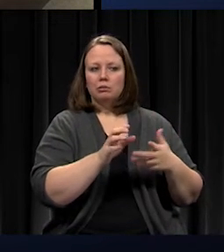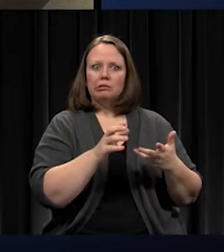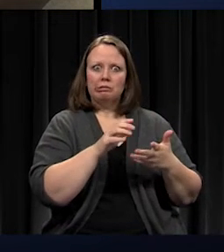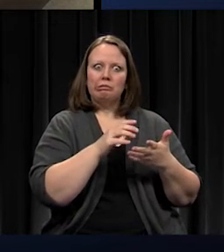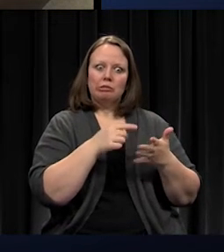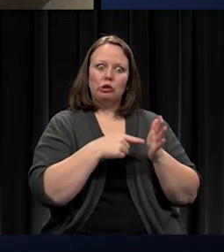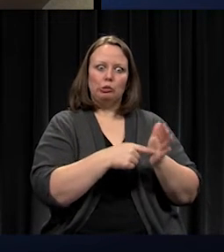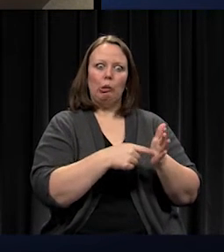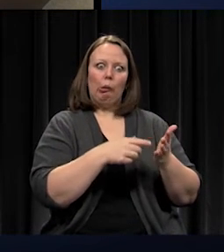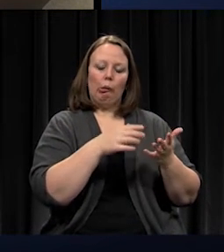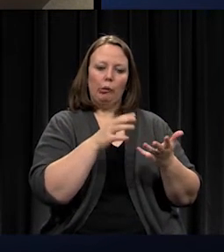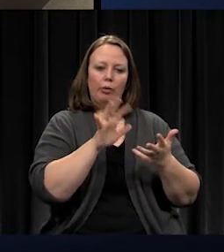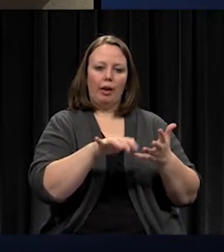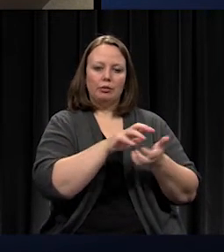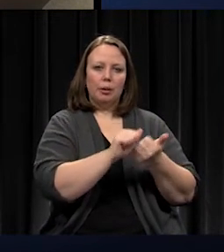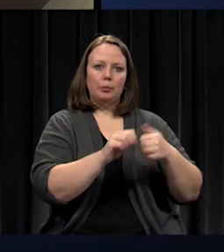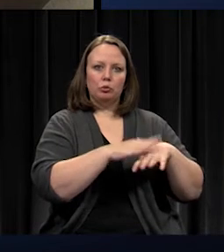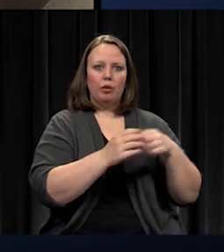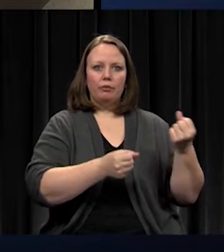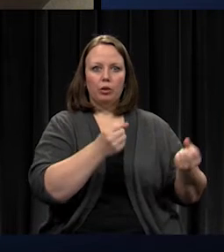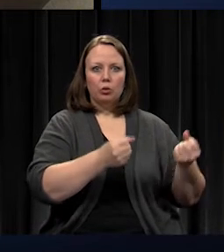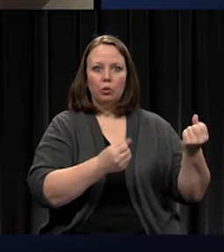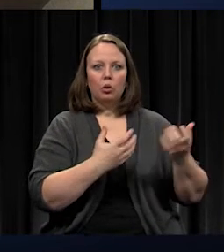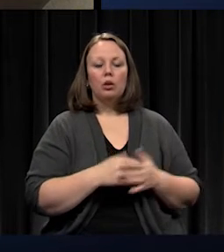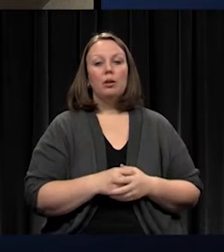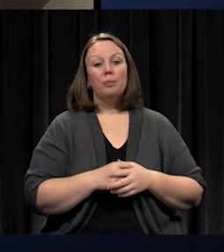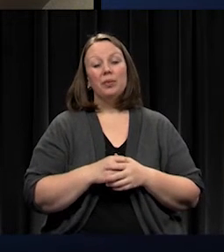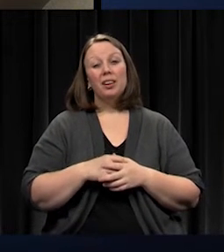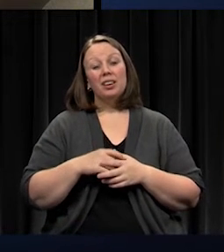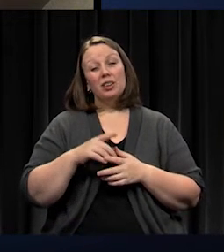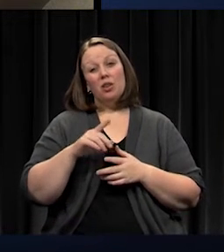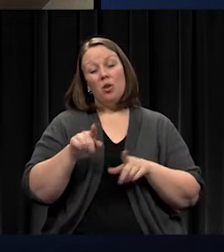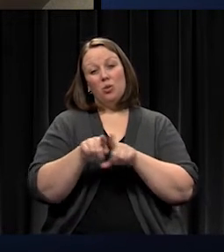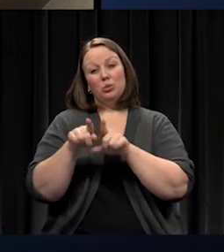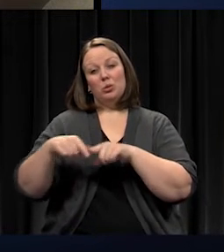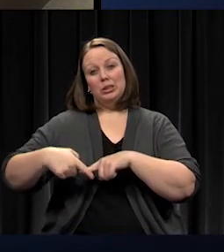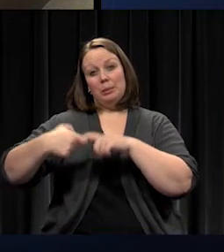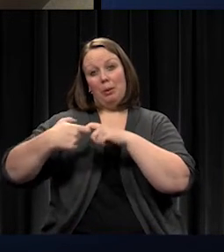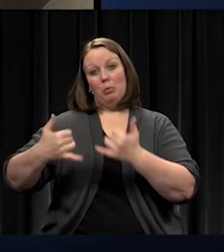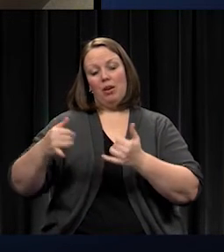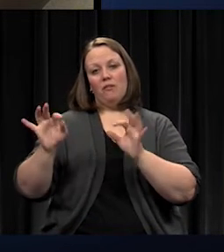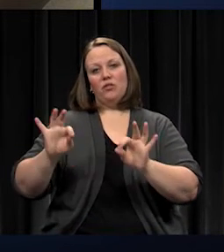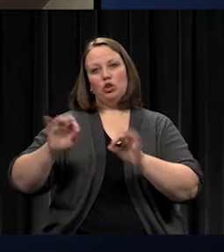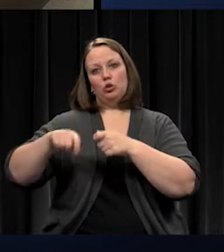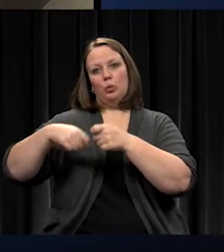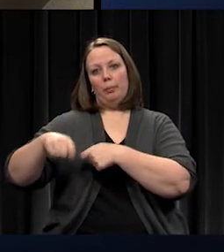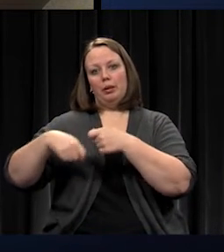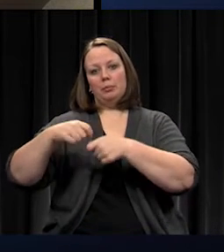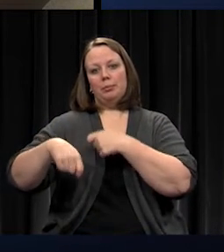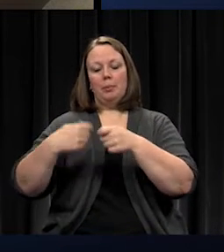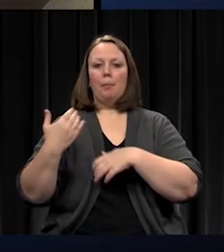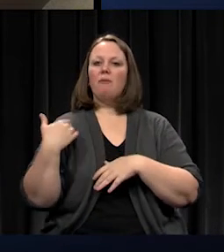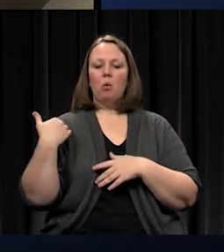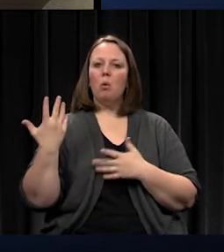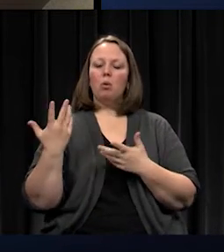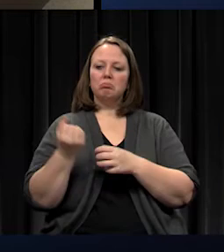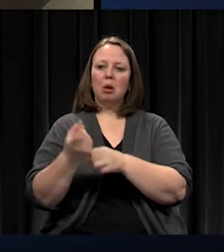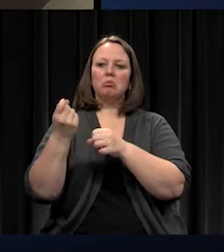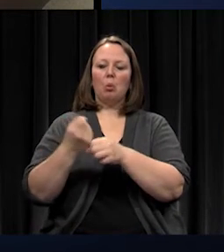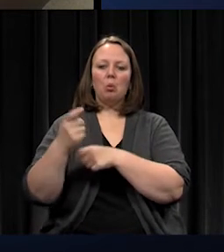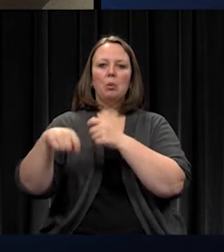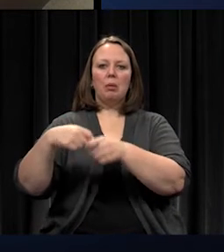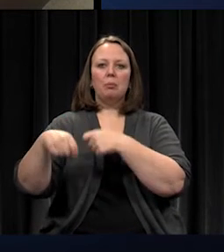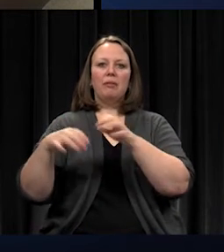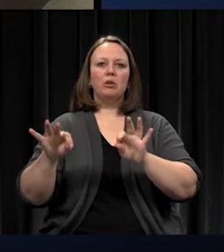suspended furniture replacements. We don't do a lot of furniture. We used to do a routine annual replacement of some of our furniture. And we're starting to